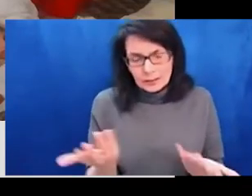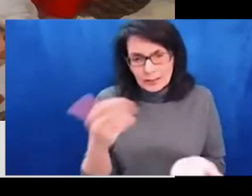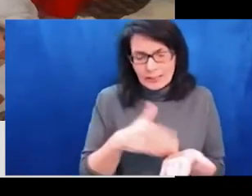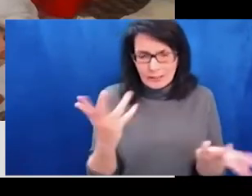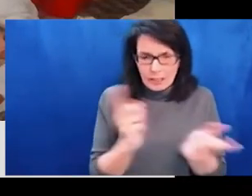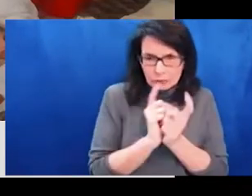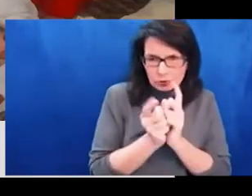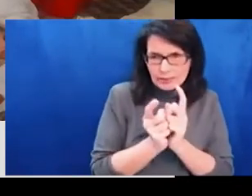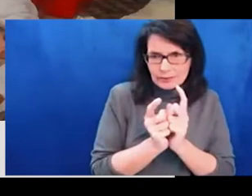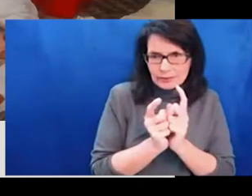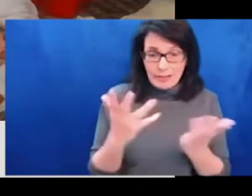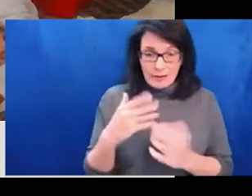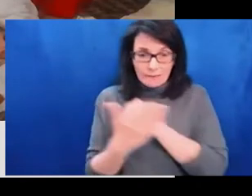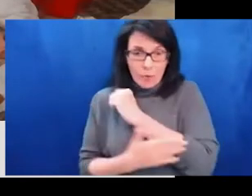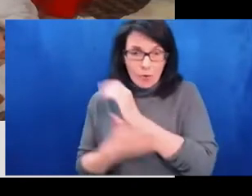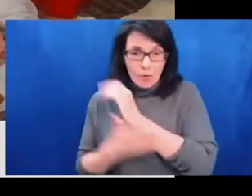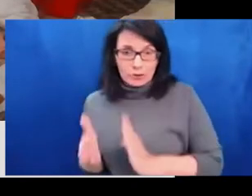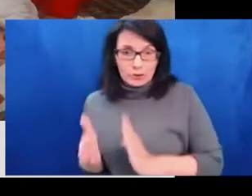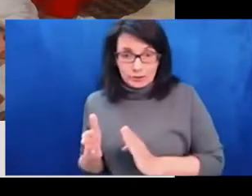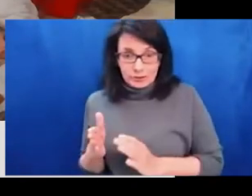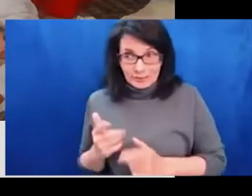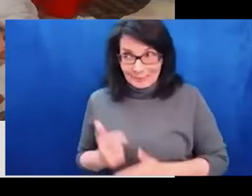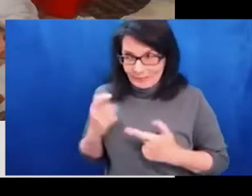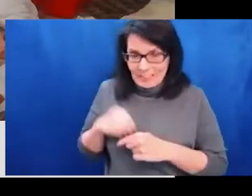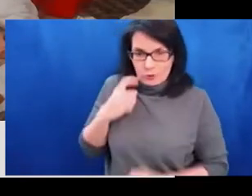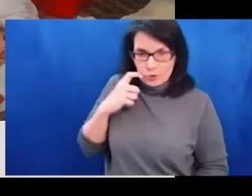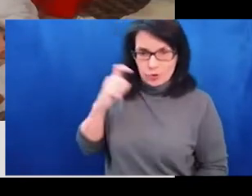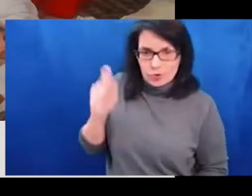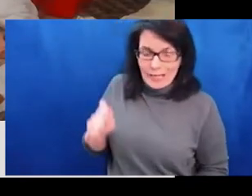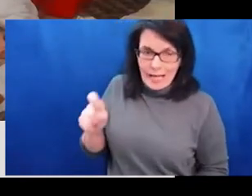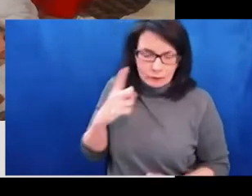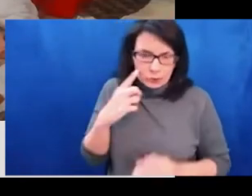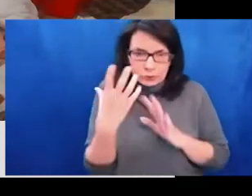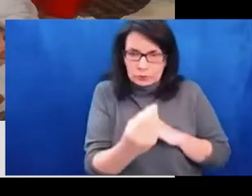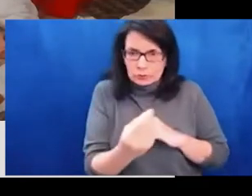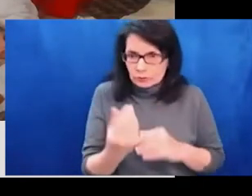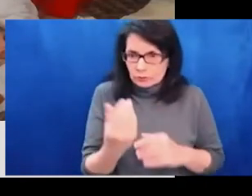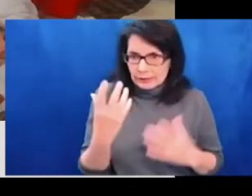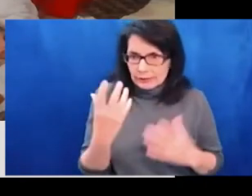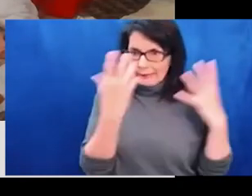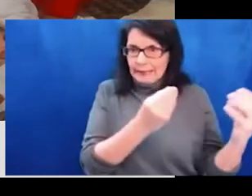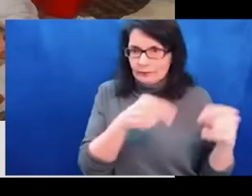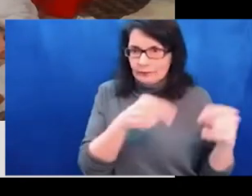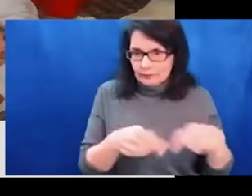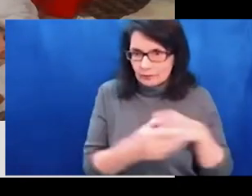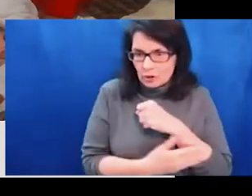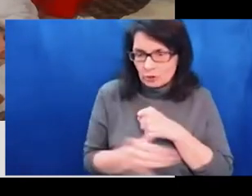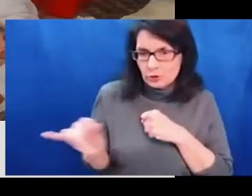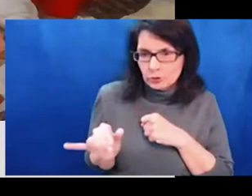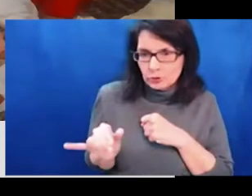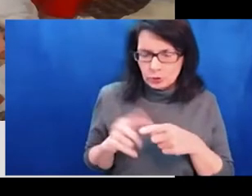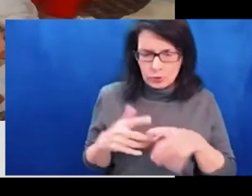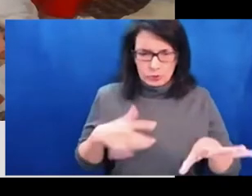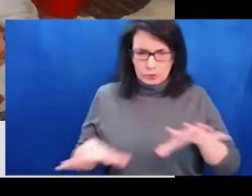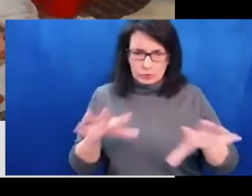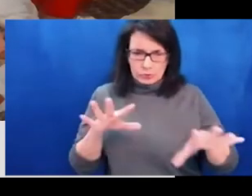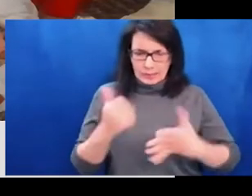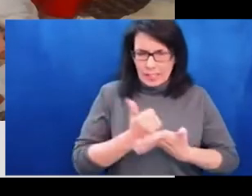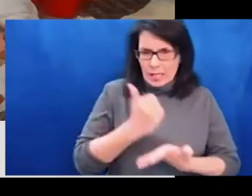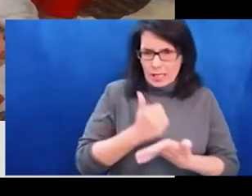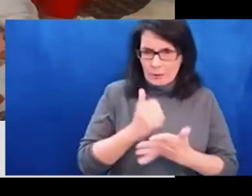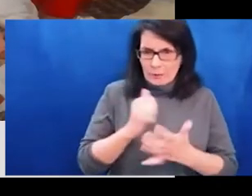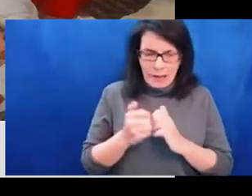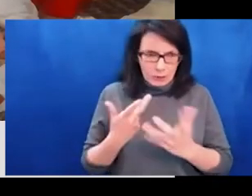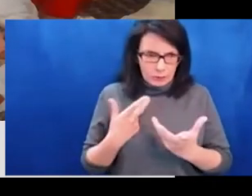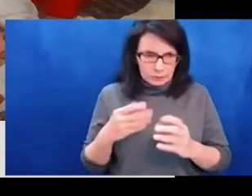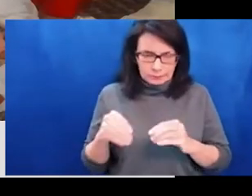is also quite full of people, it's almost impossible to find an apartment or even a hostel bed at this time. And many people